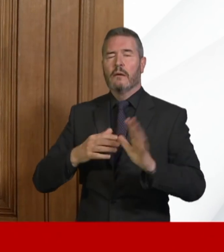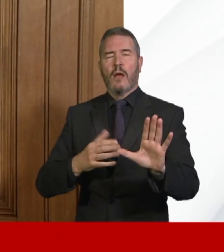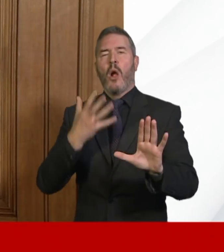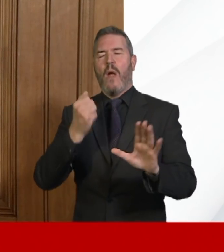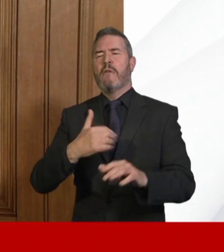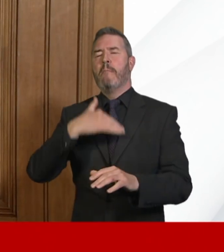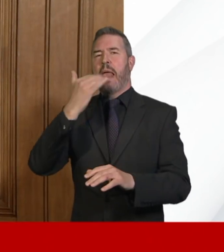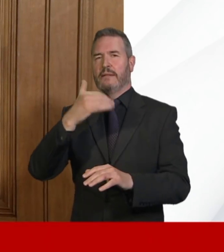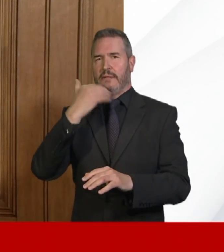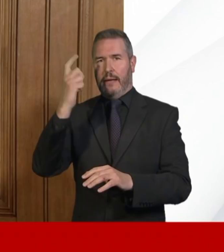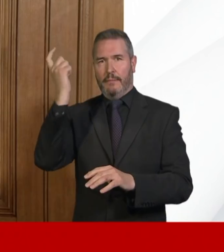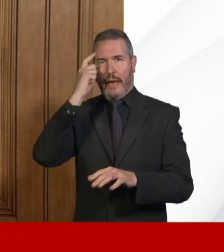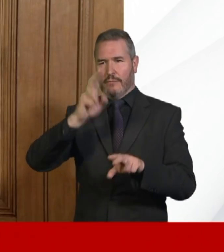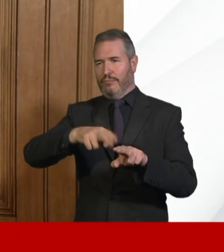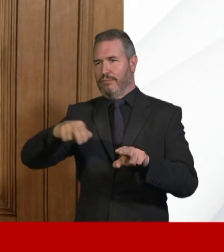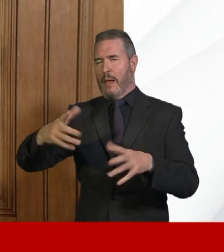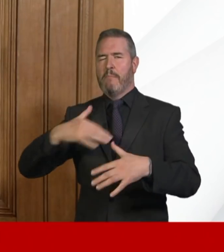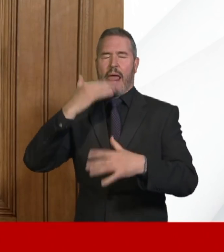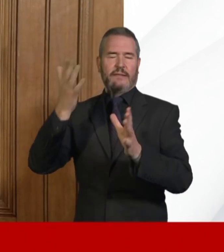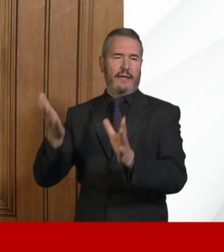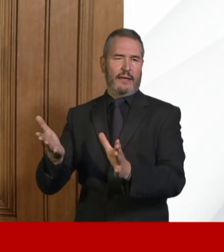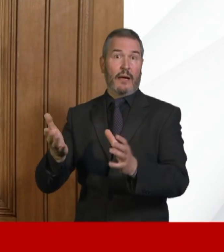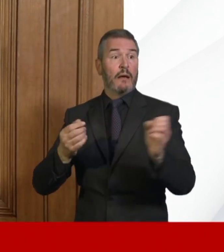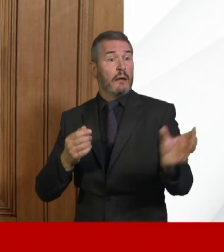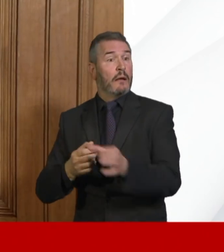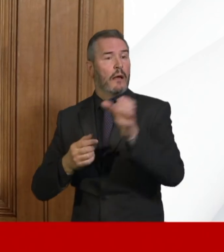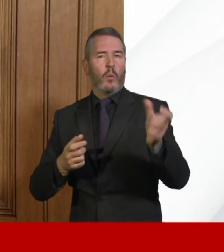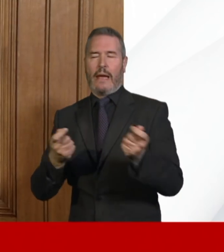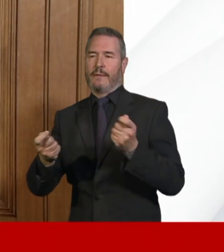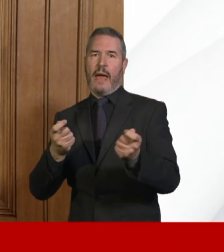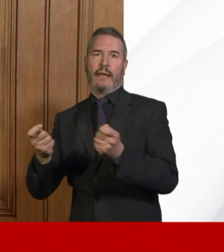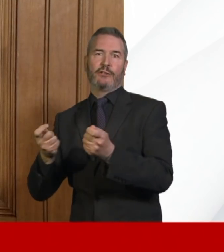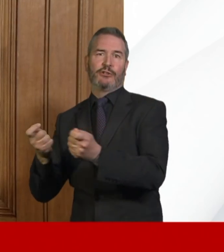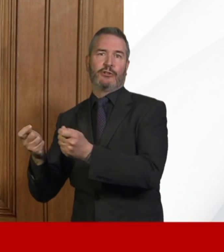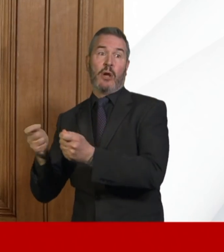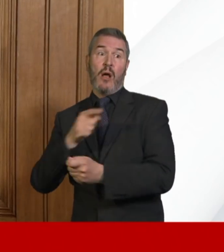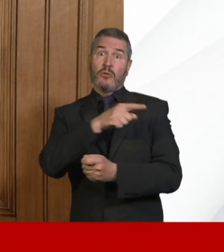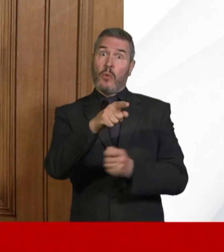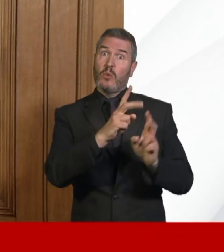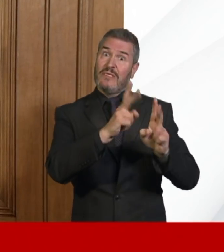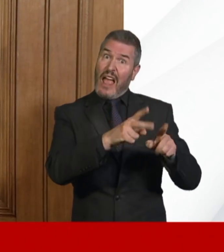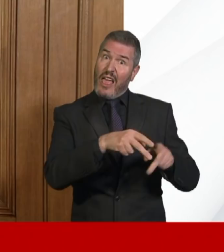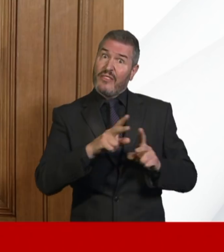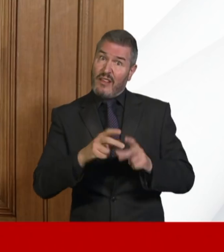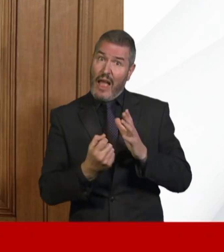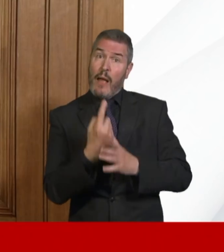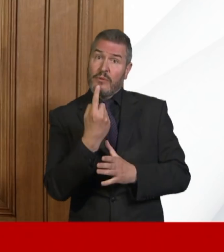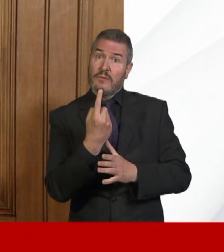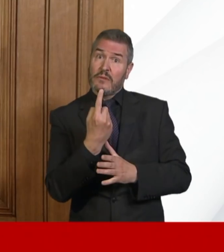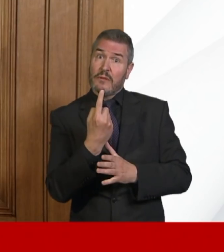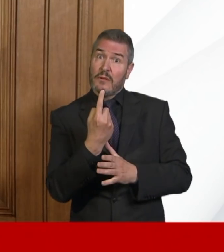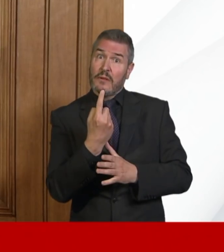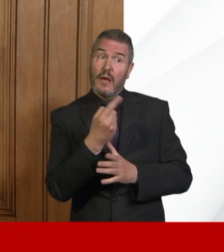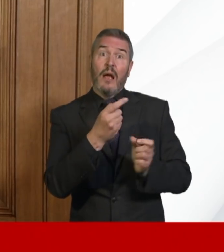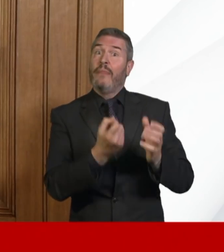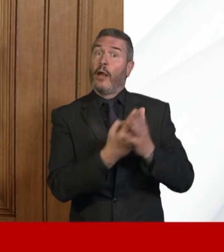capacity in the NHS right now to manage people coming through the system. So those deaths represent very sadly individuals who have